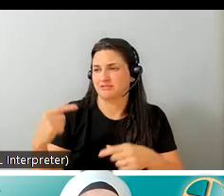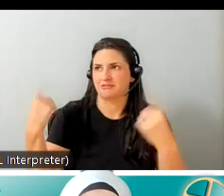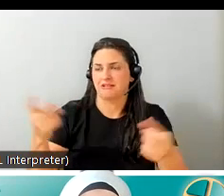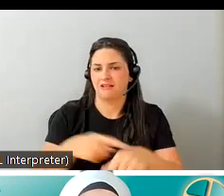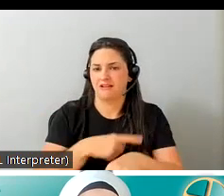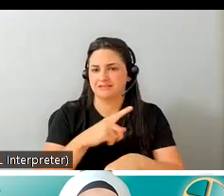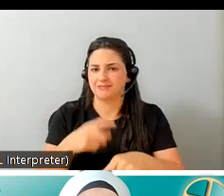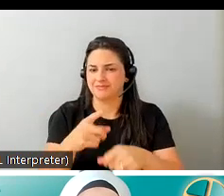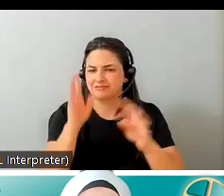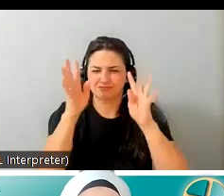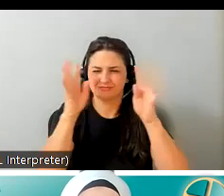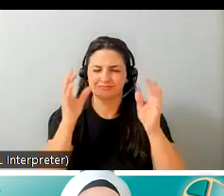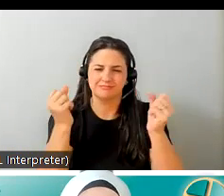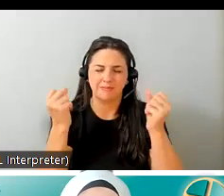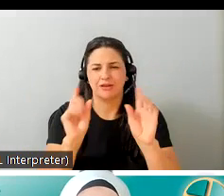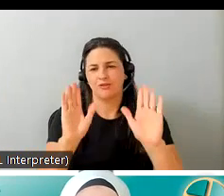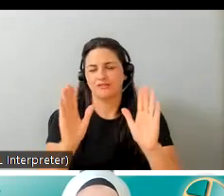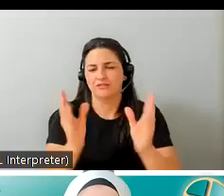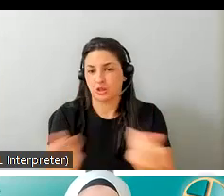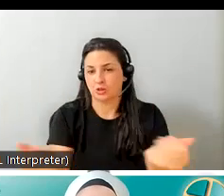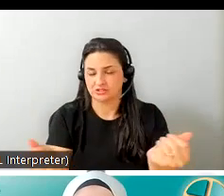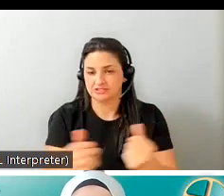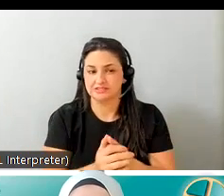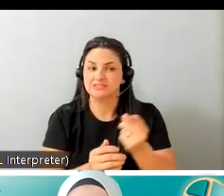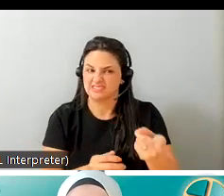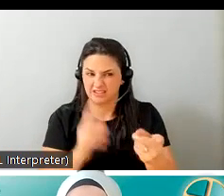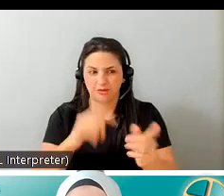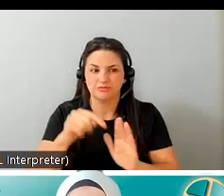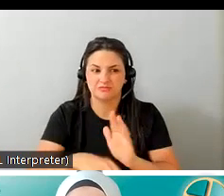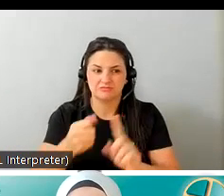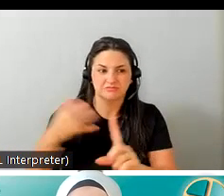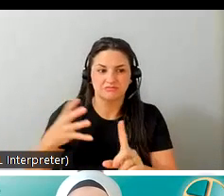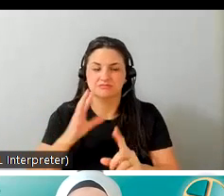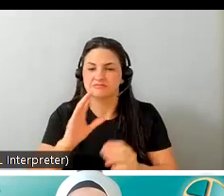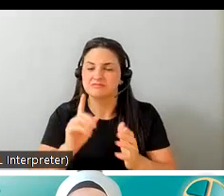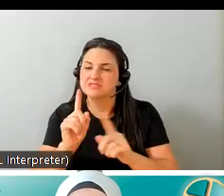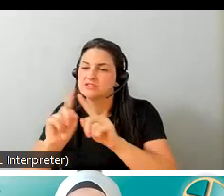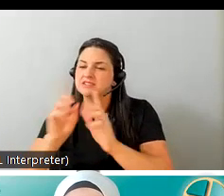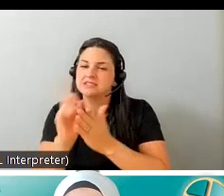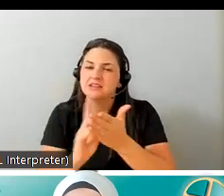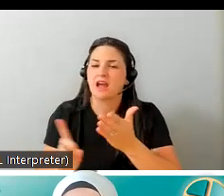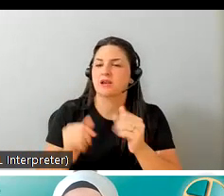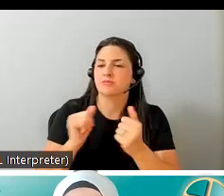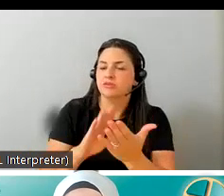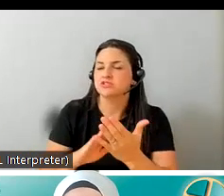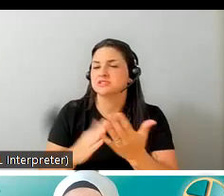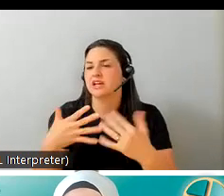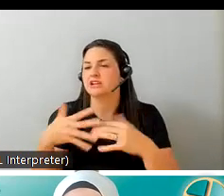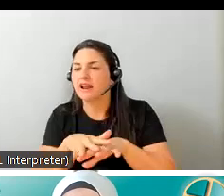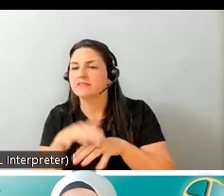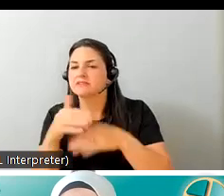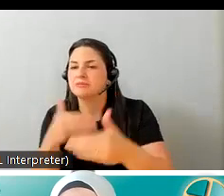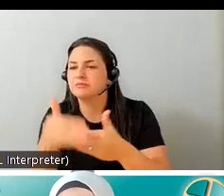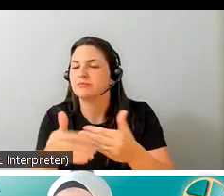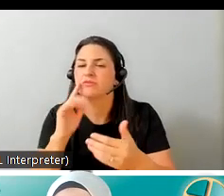so many amazing solutions um he will go into detail the design approaches and iterative steps taking for several projects he's